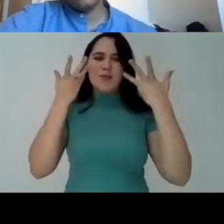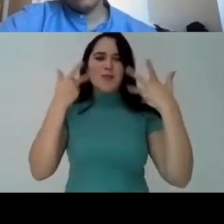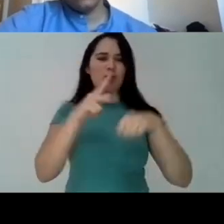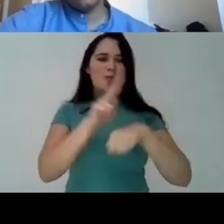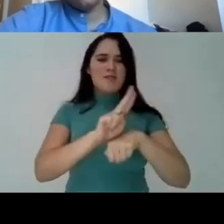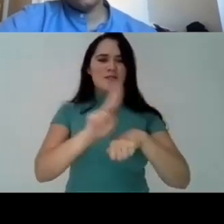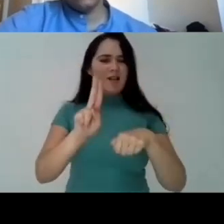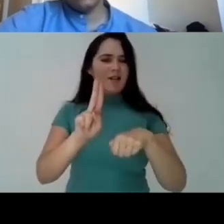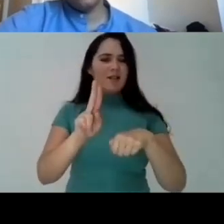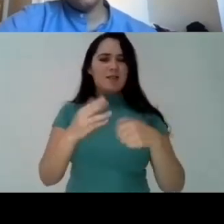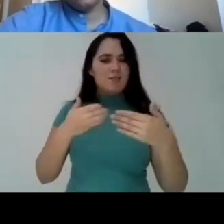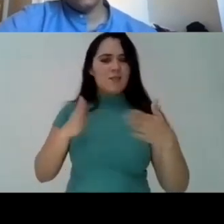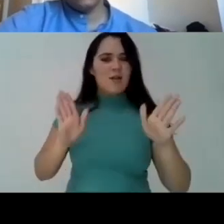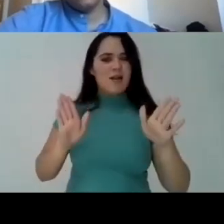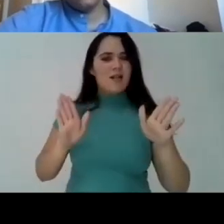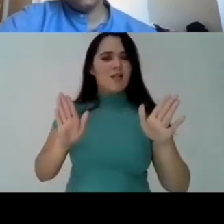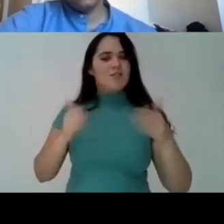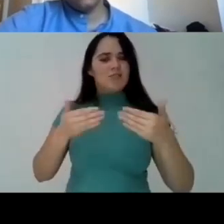open